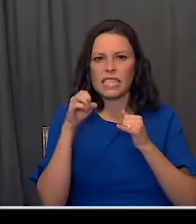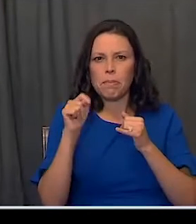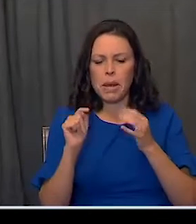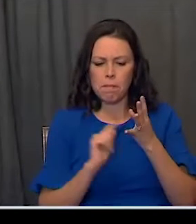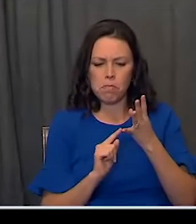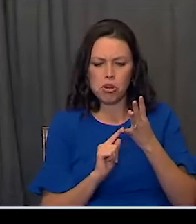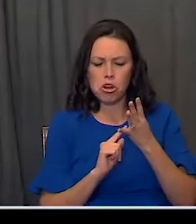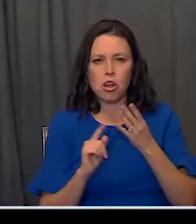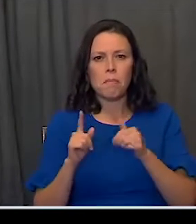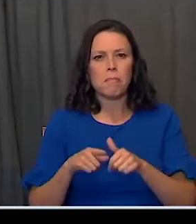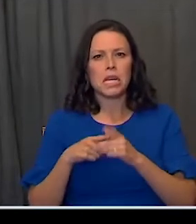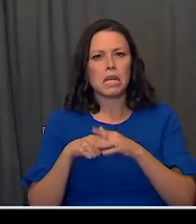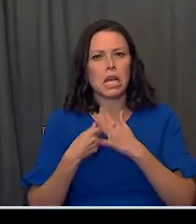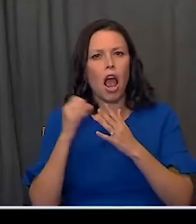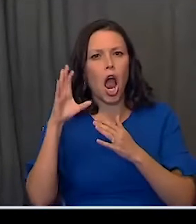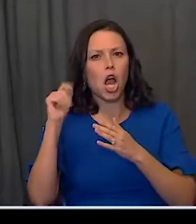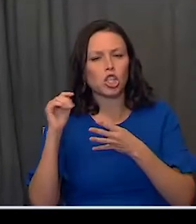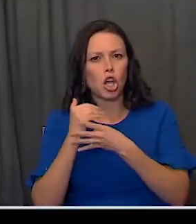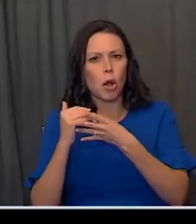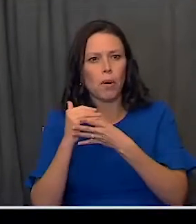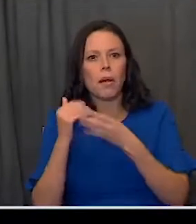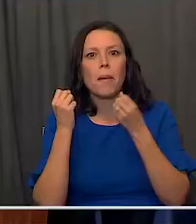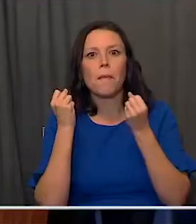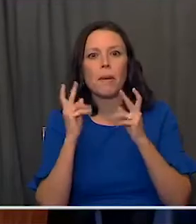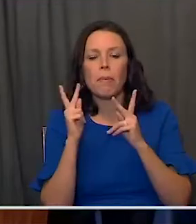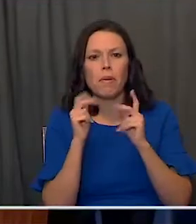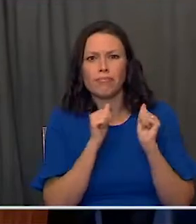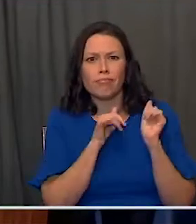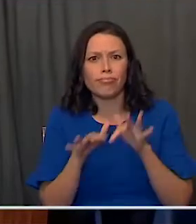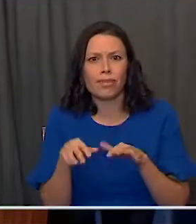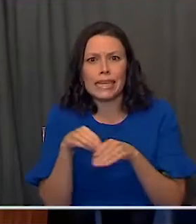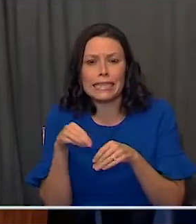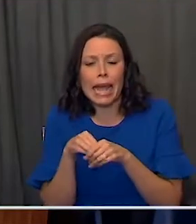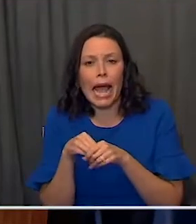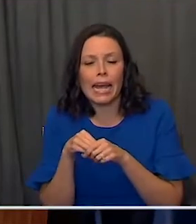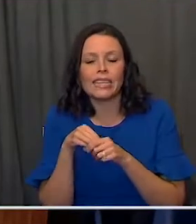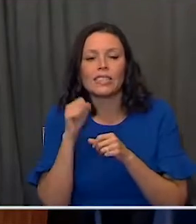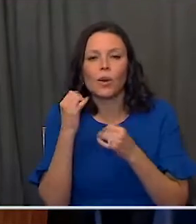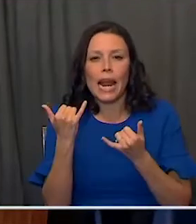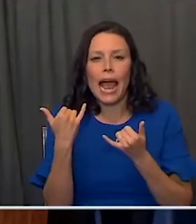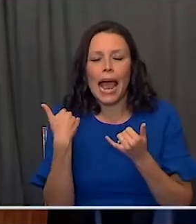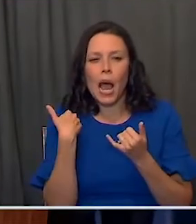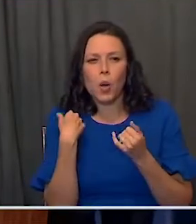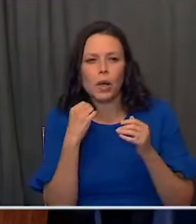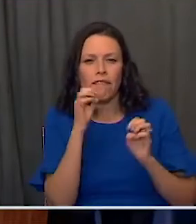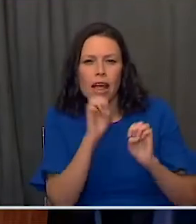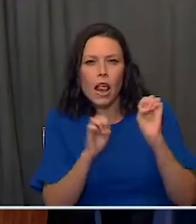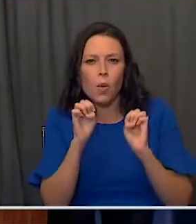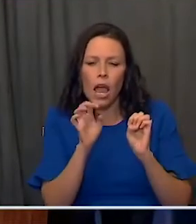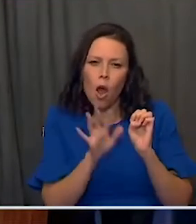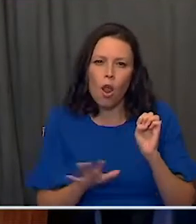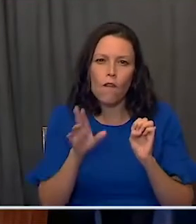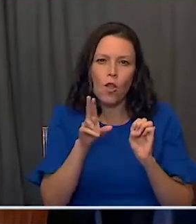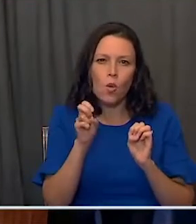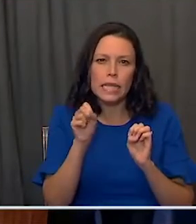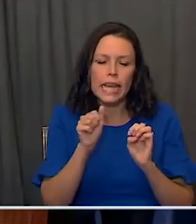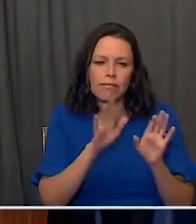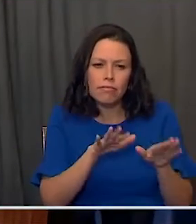October, a large number of people moved indoors. So we've been going across the country to really tell the mid